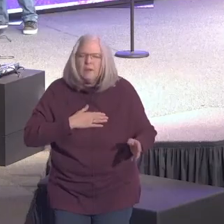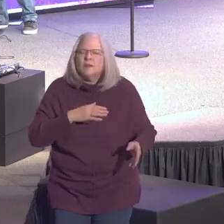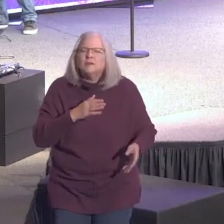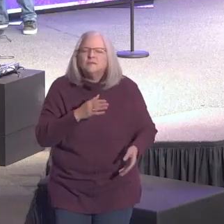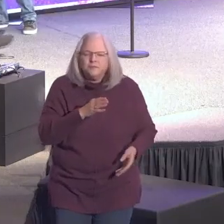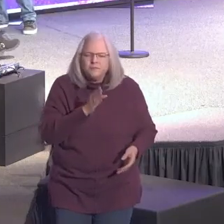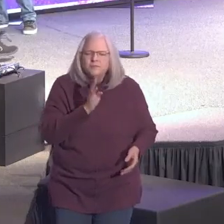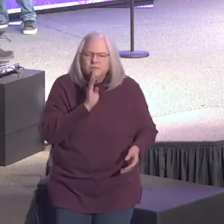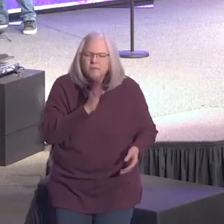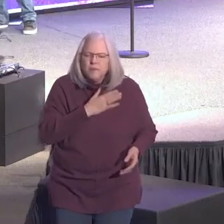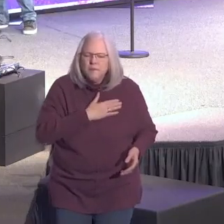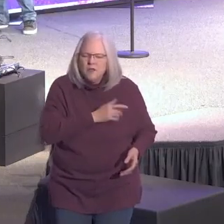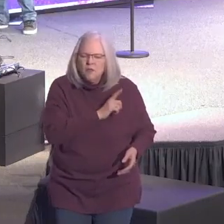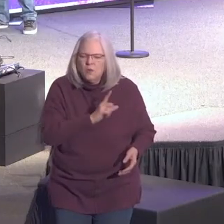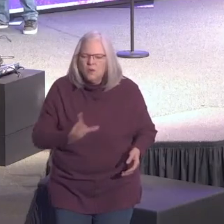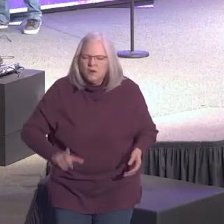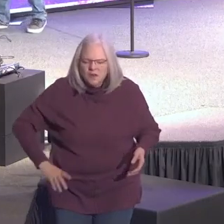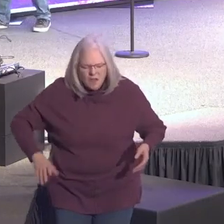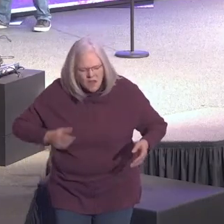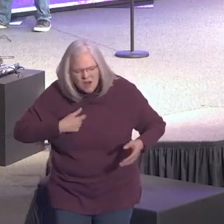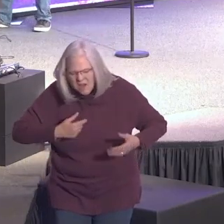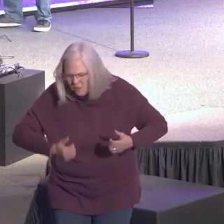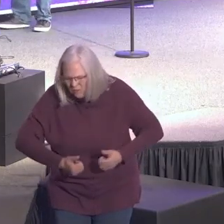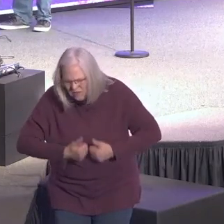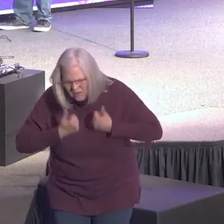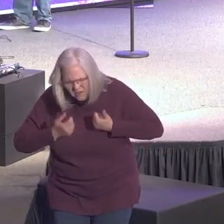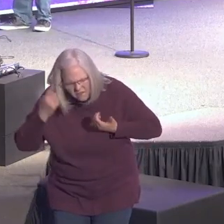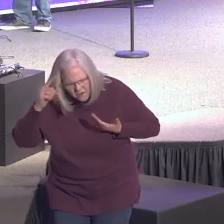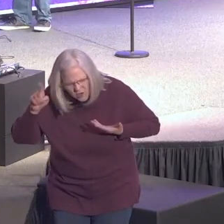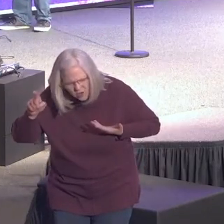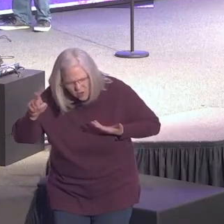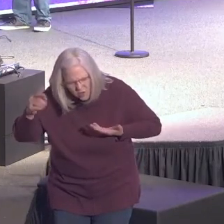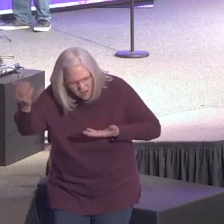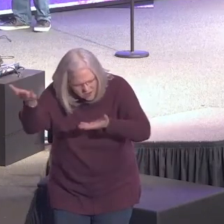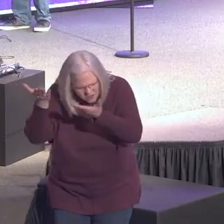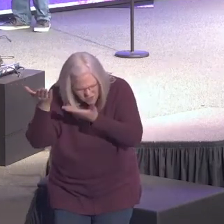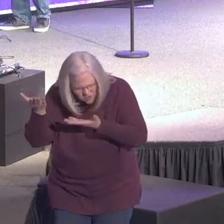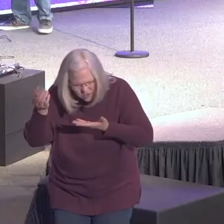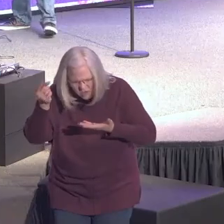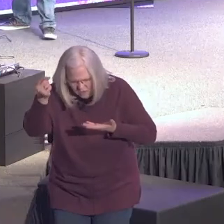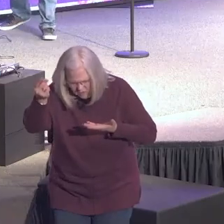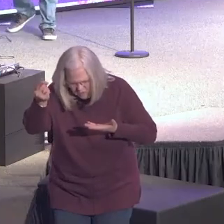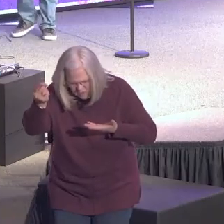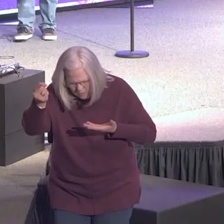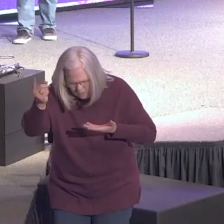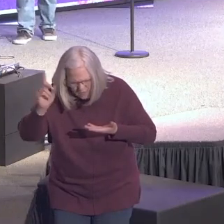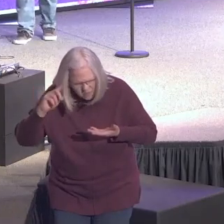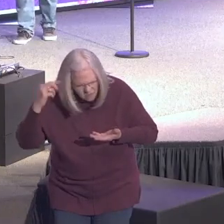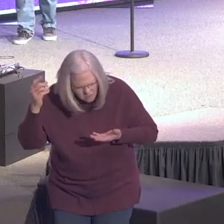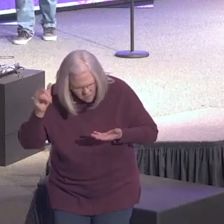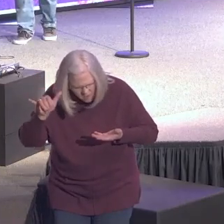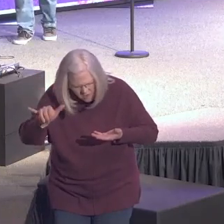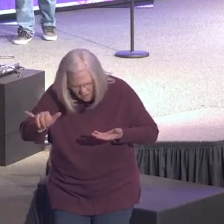and I'll live for you and serve you forever.